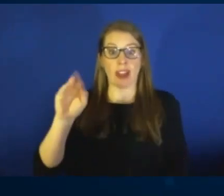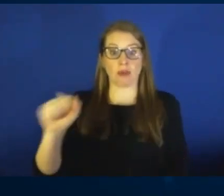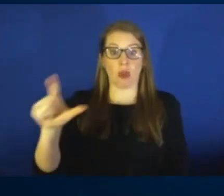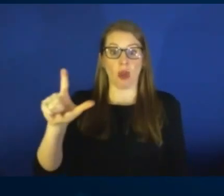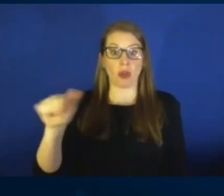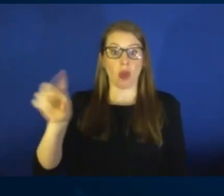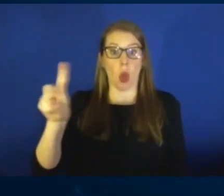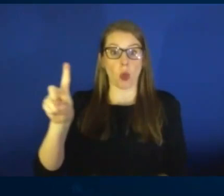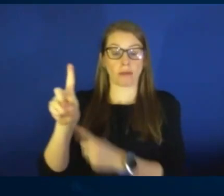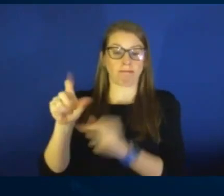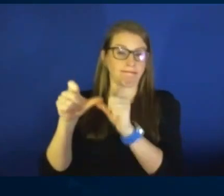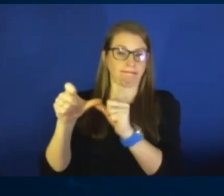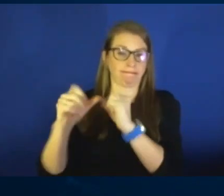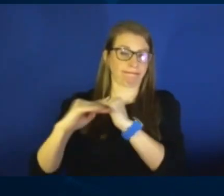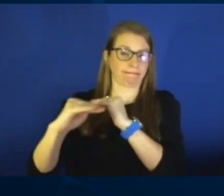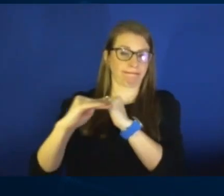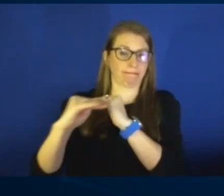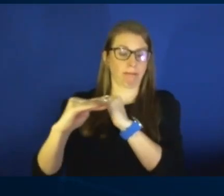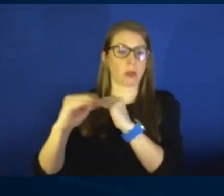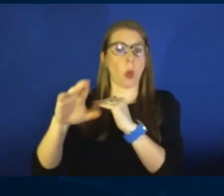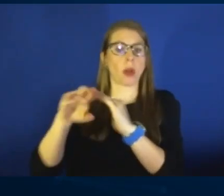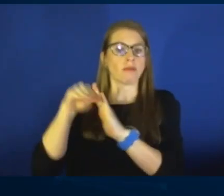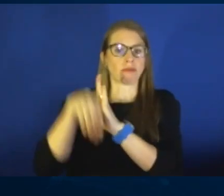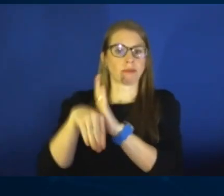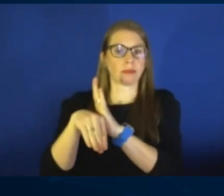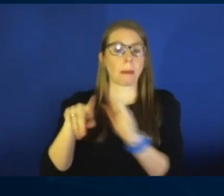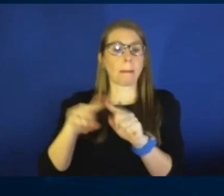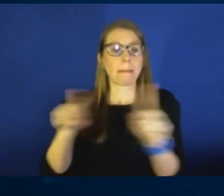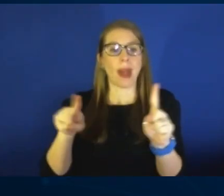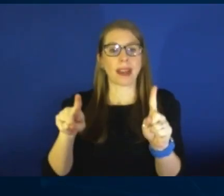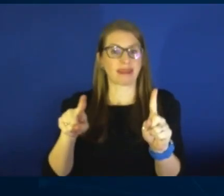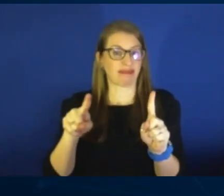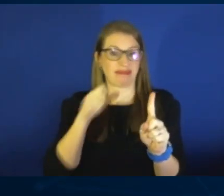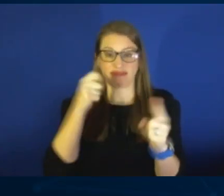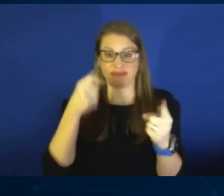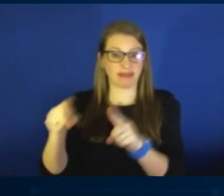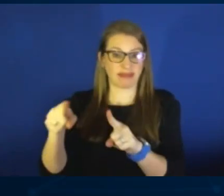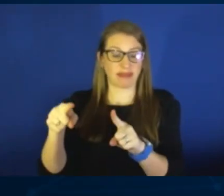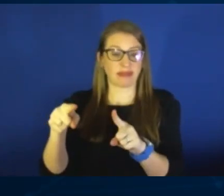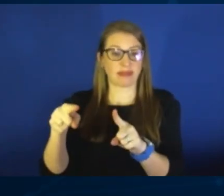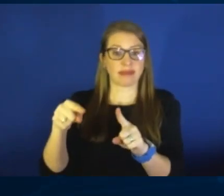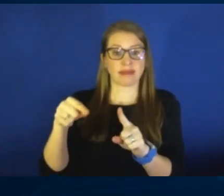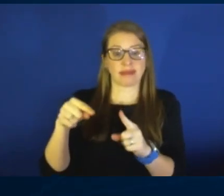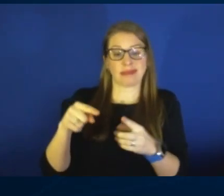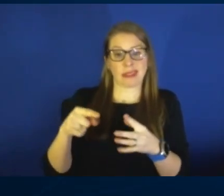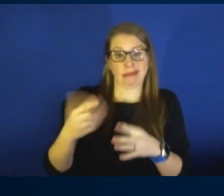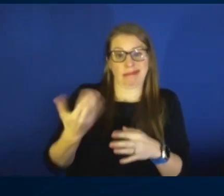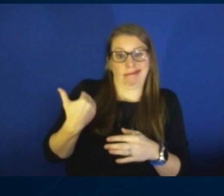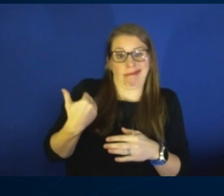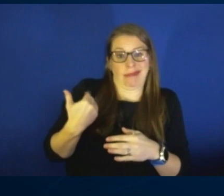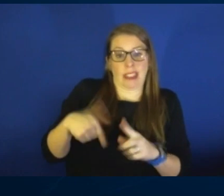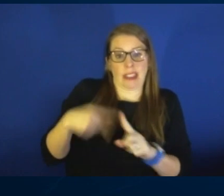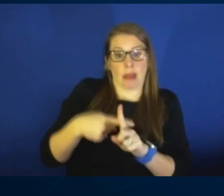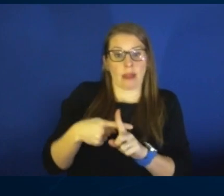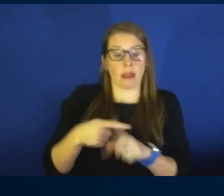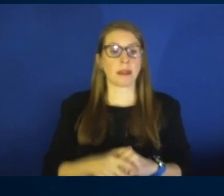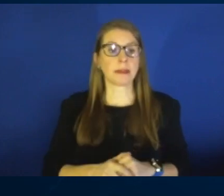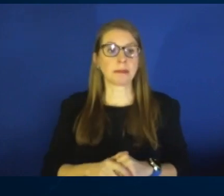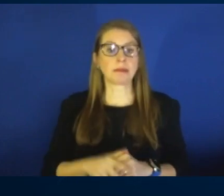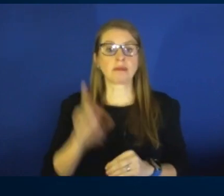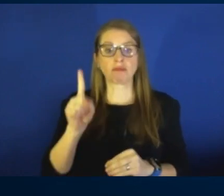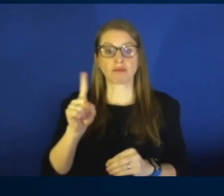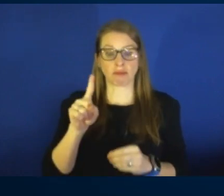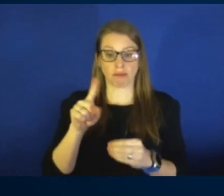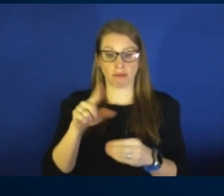holding steady or dropping, but that wasn't the case earlier in the month. One place in the metro we are seeing a